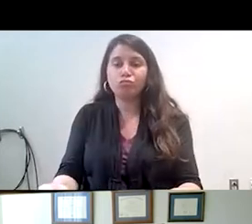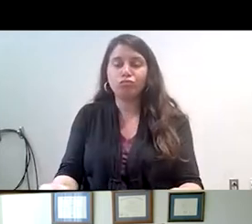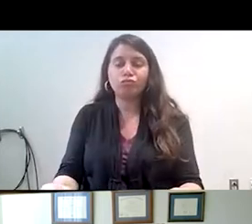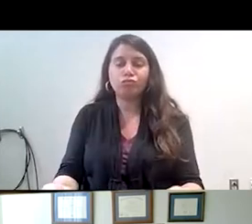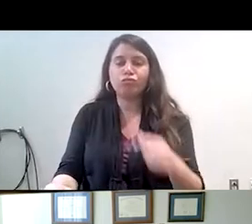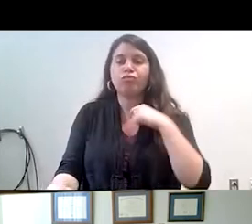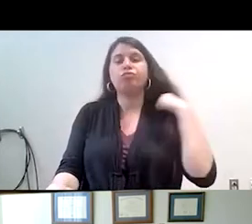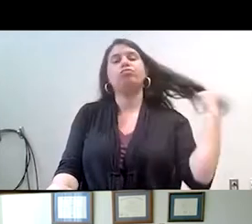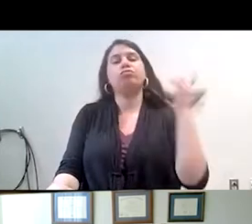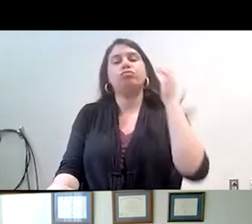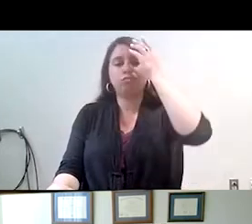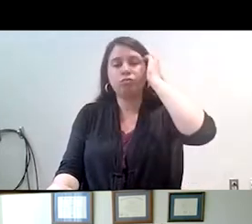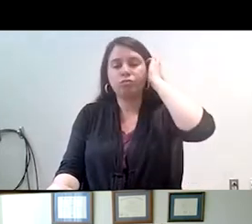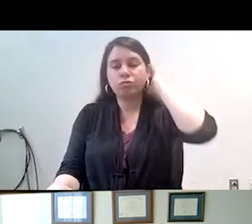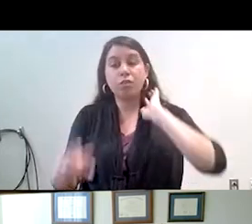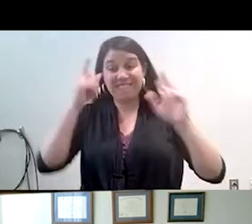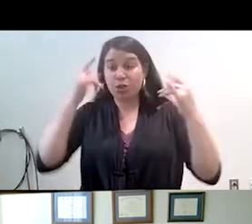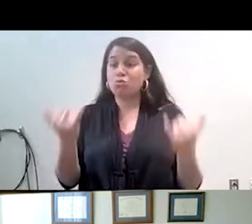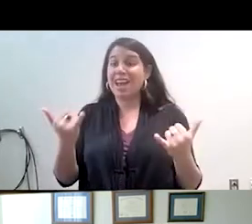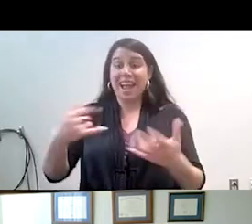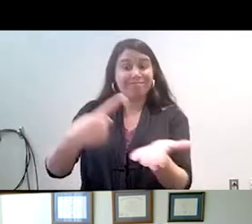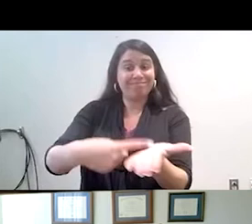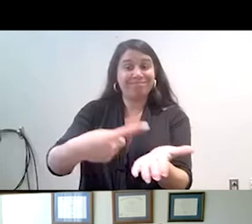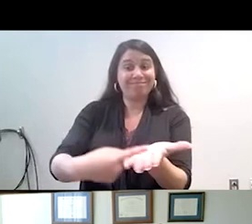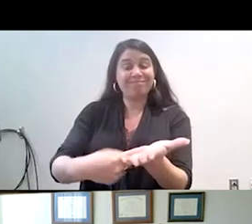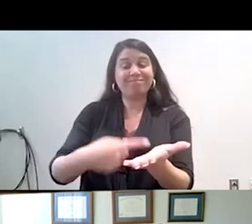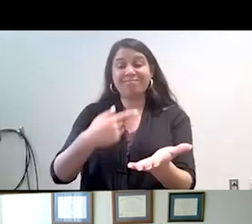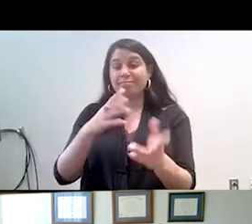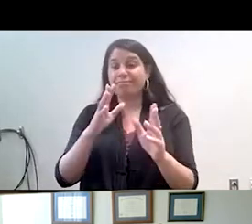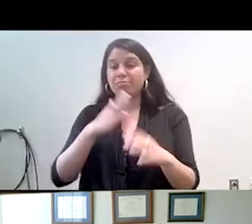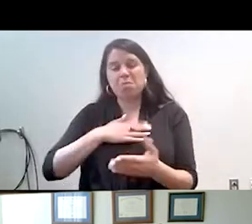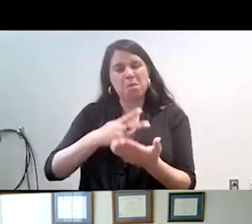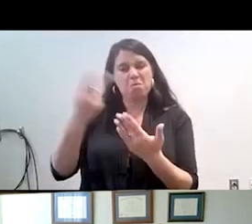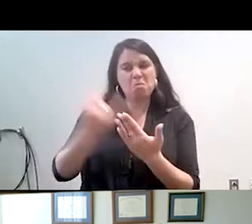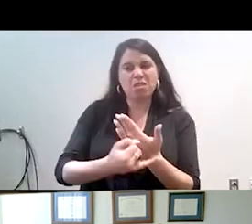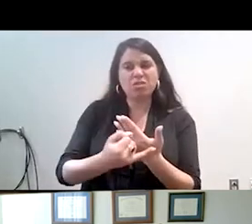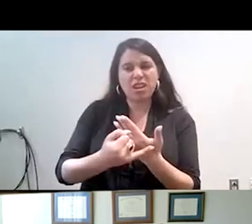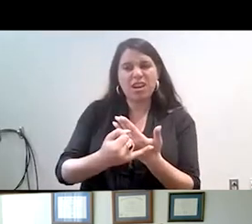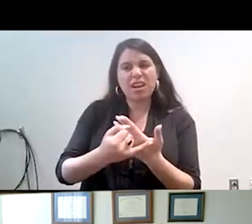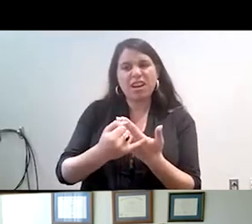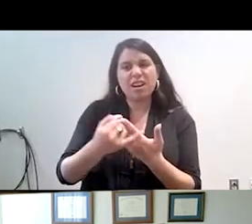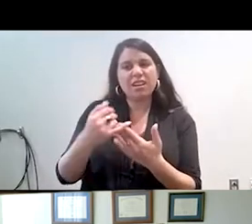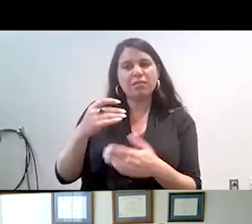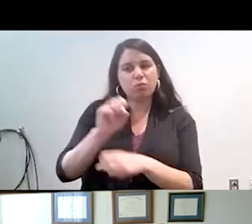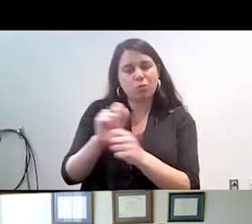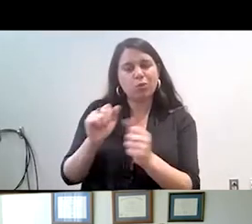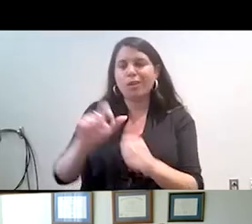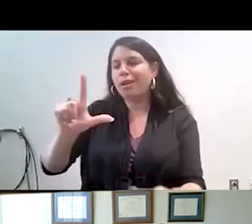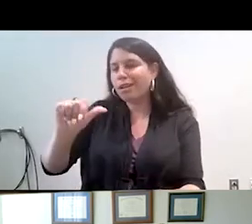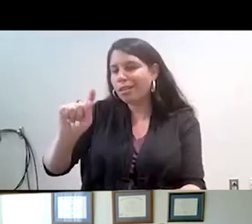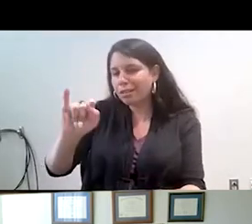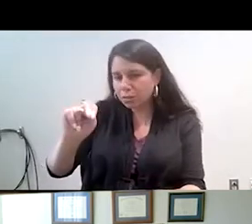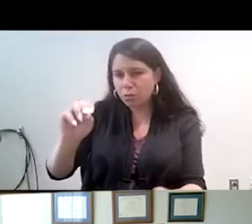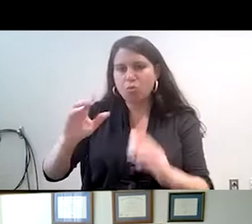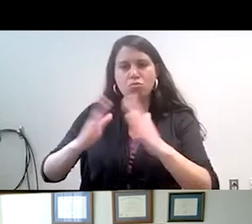interchangeably. But for consistency's sake, and because my project uses the word Latino, I'm going to use Latino throughout